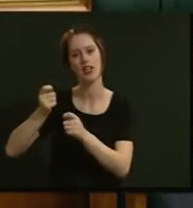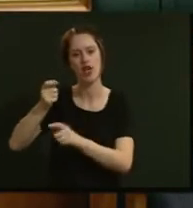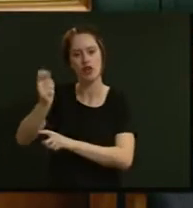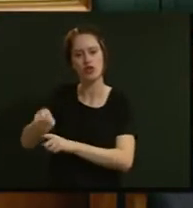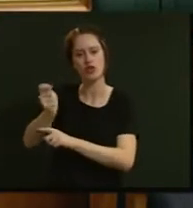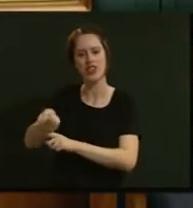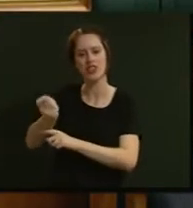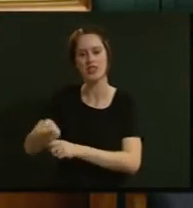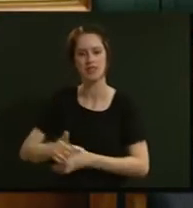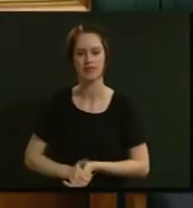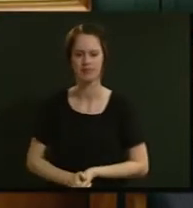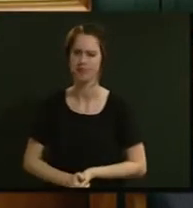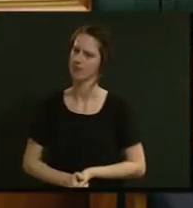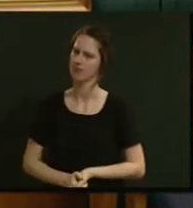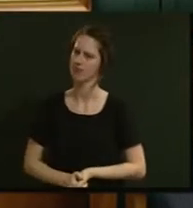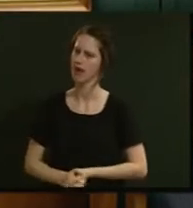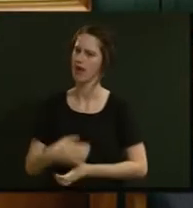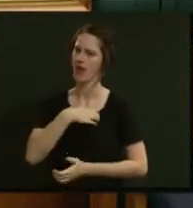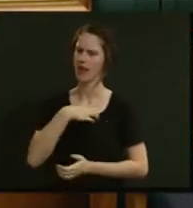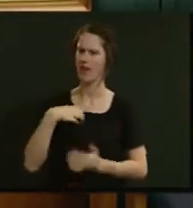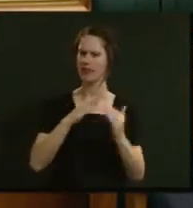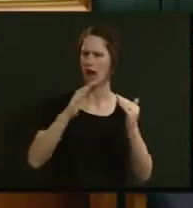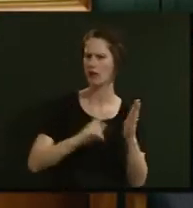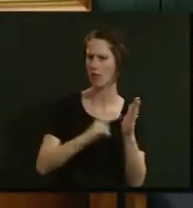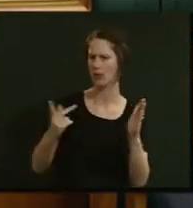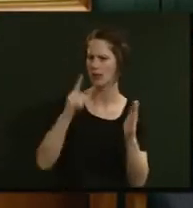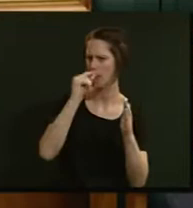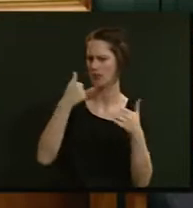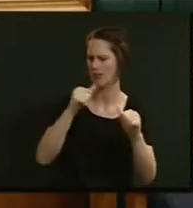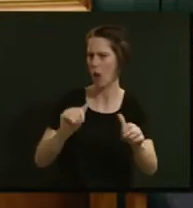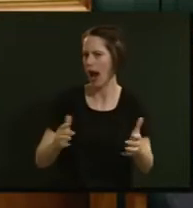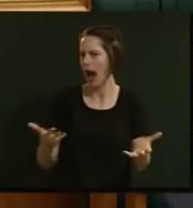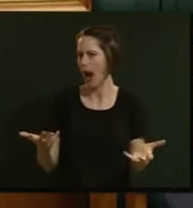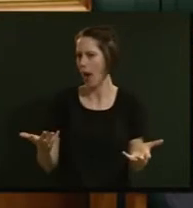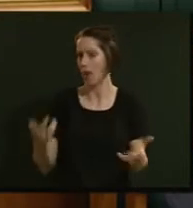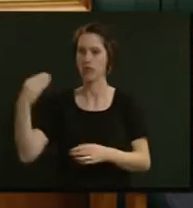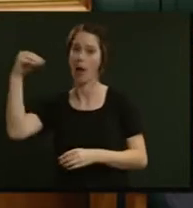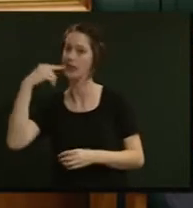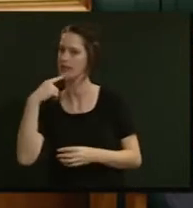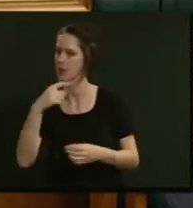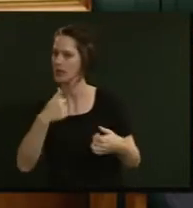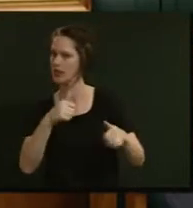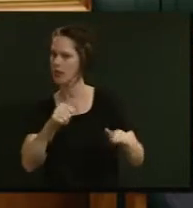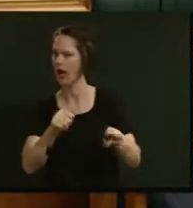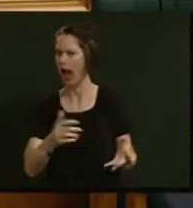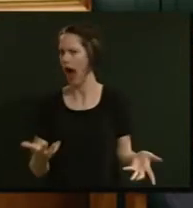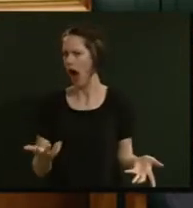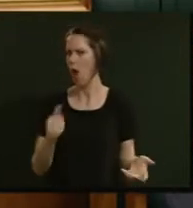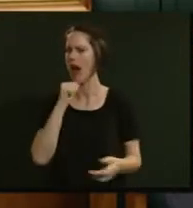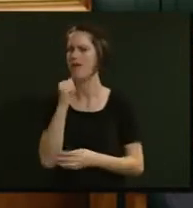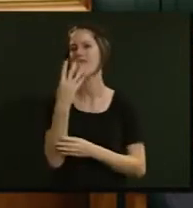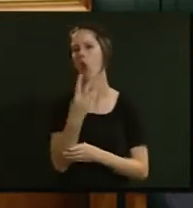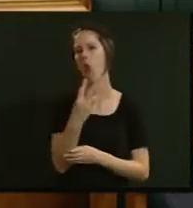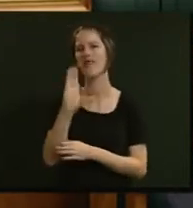How can the Government's housing policy be a success, as the Prime Minister said, when four out of